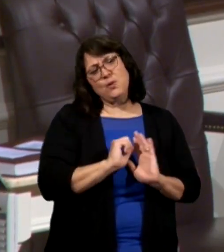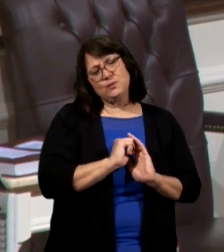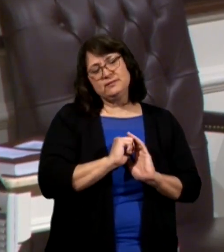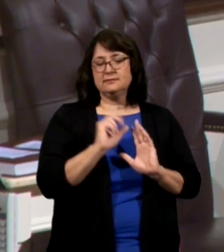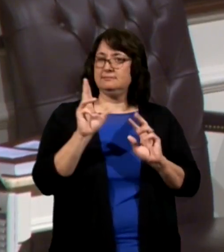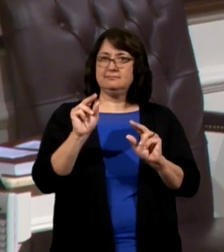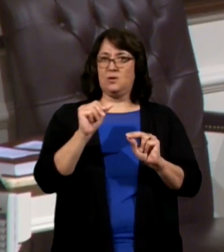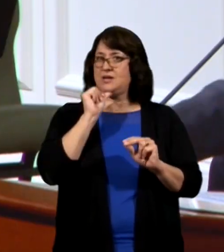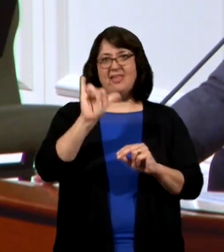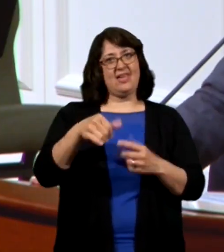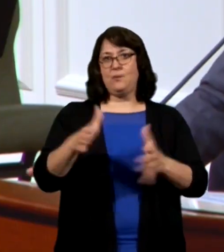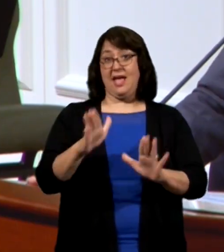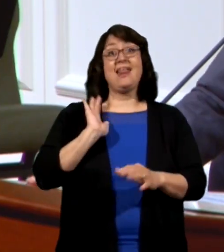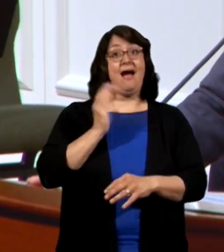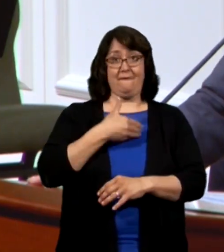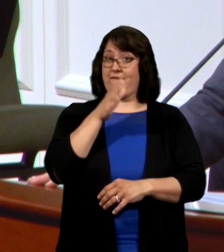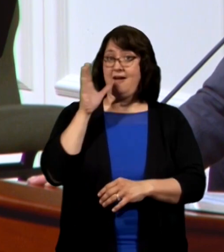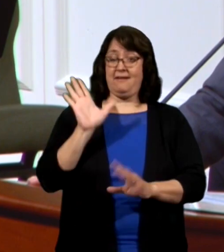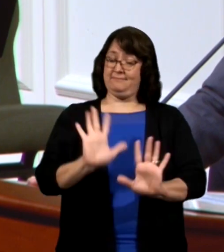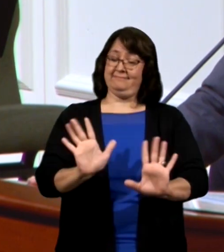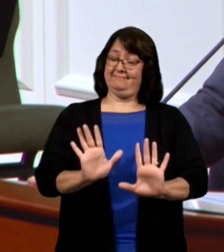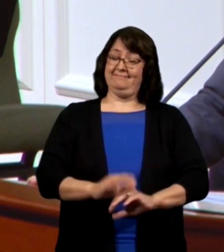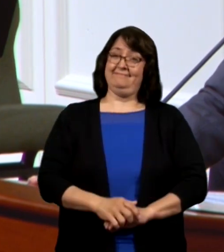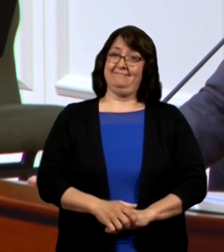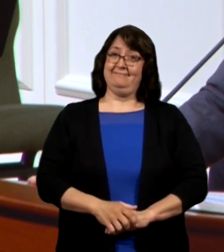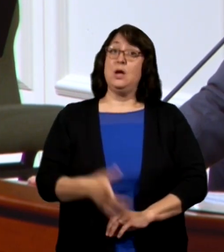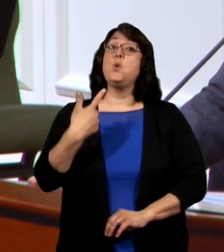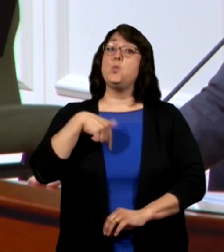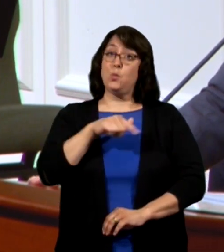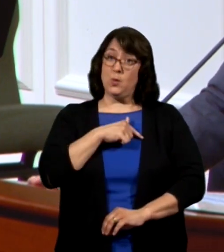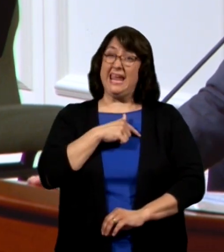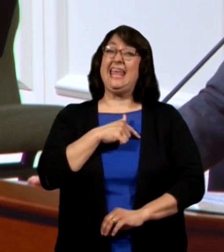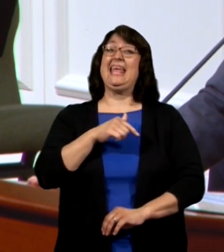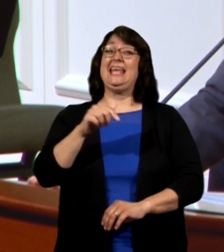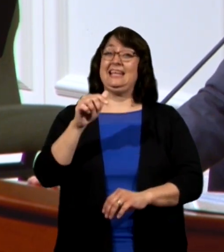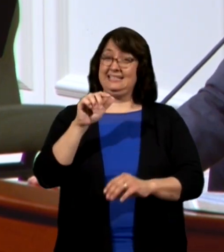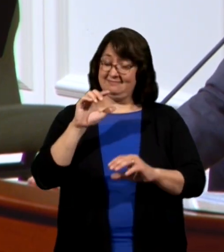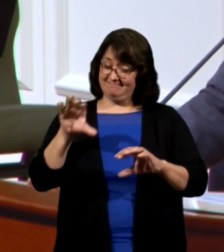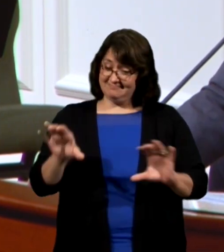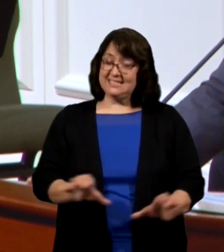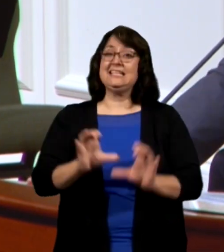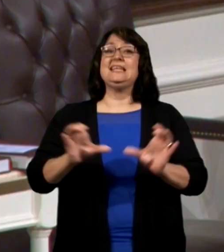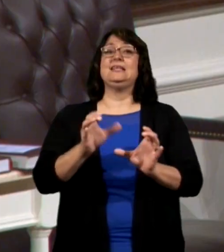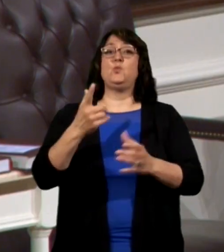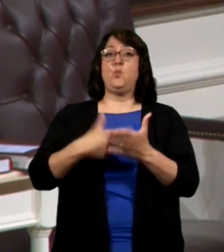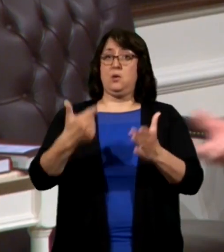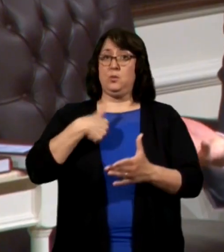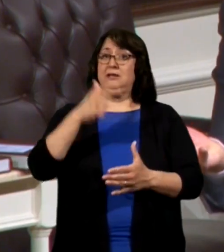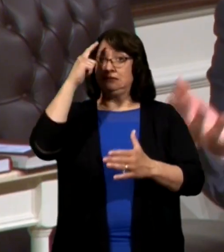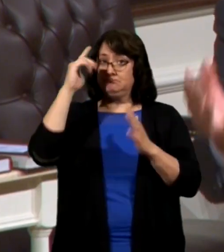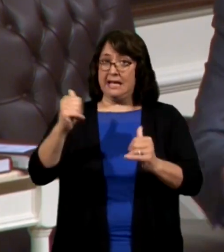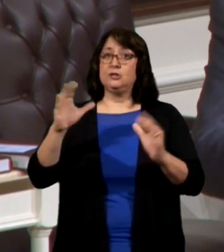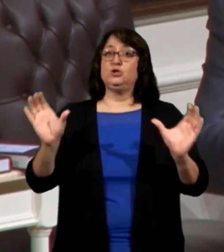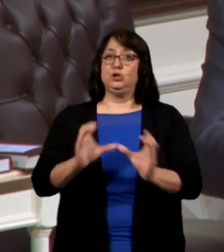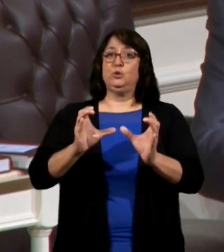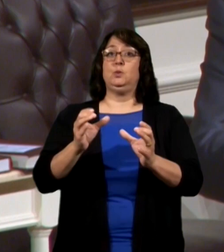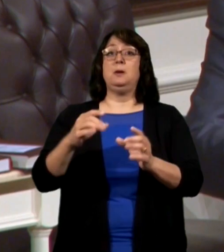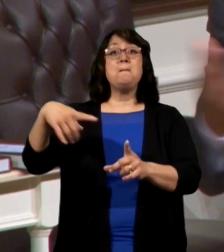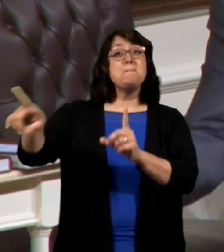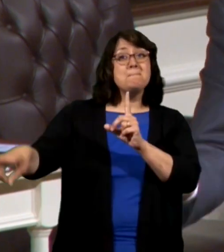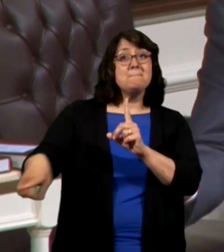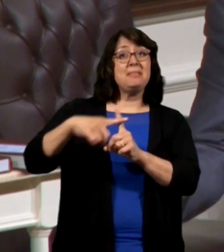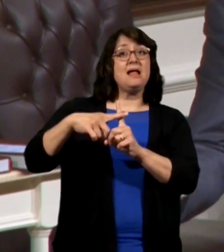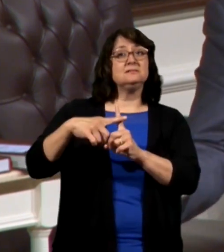It wasn't like that on our farm. We did what we were expected to do, plus